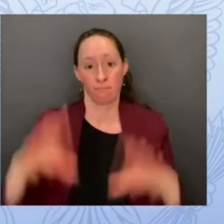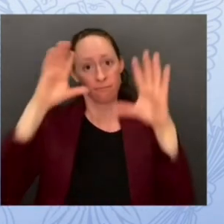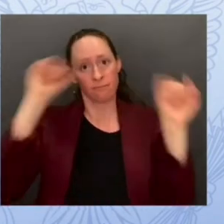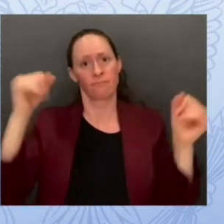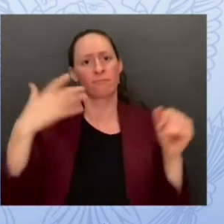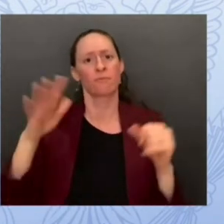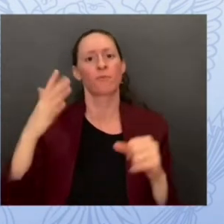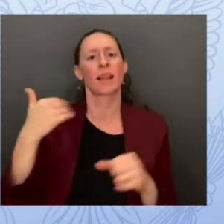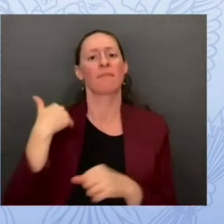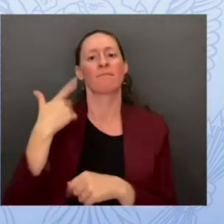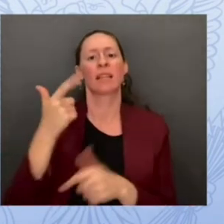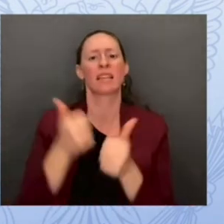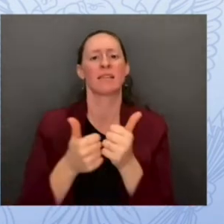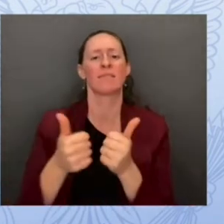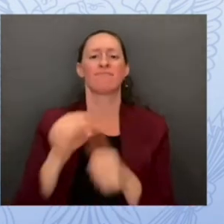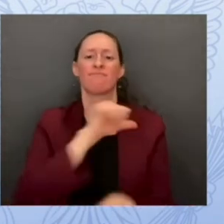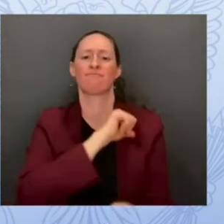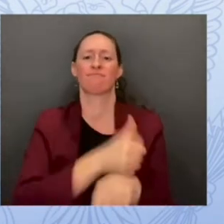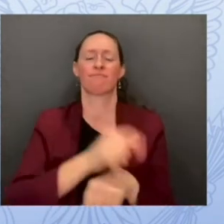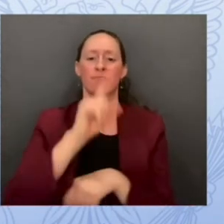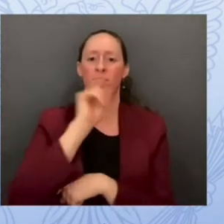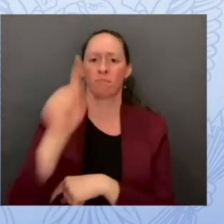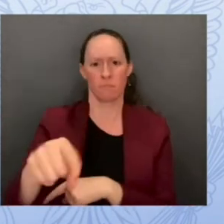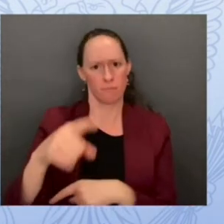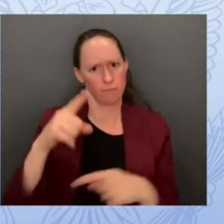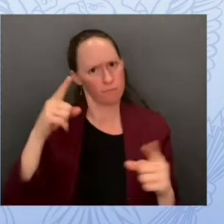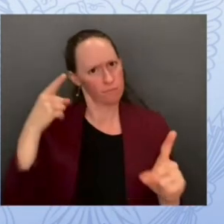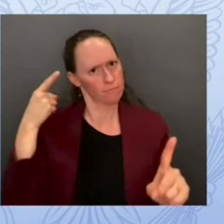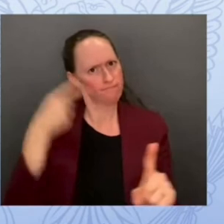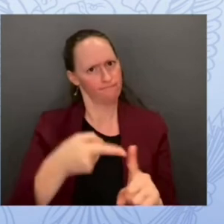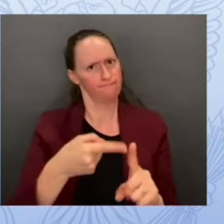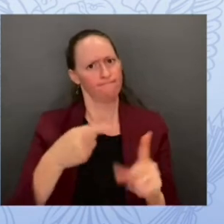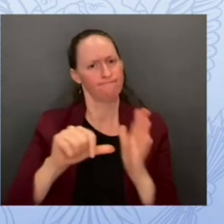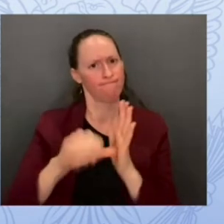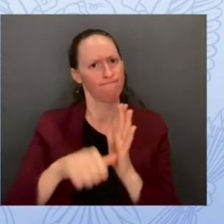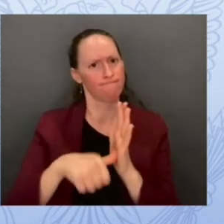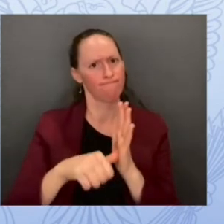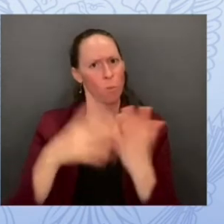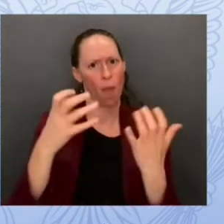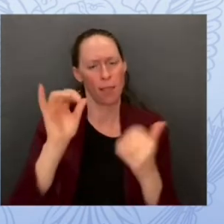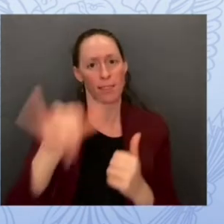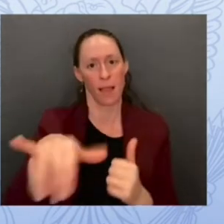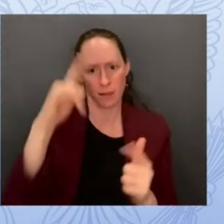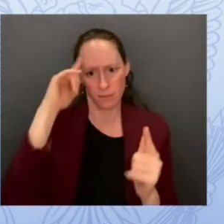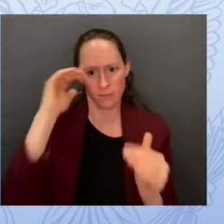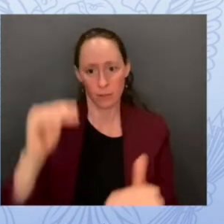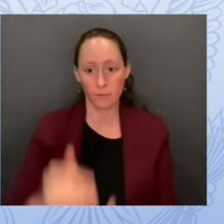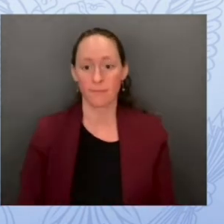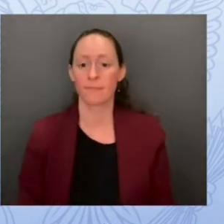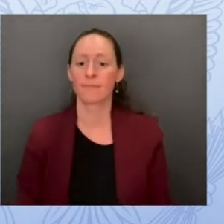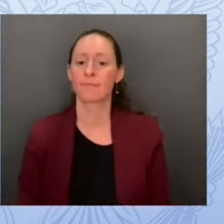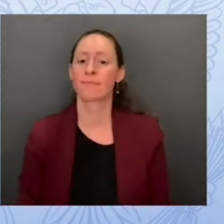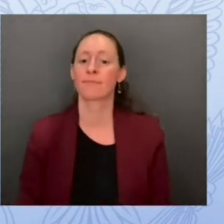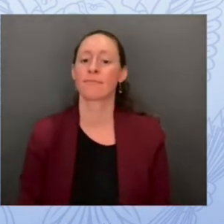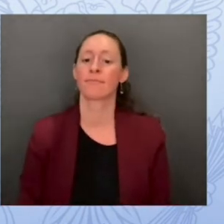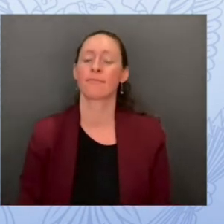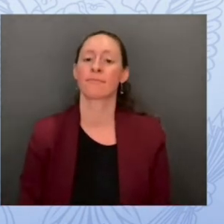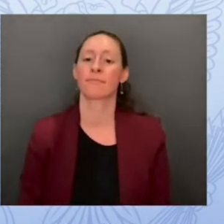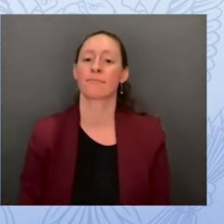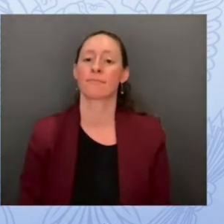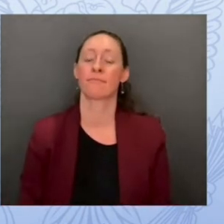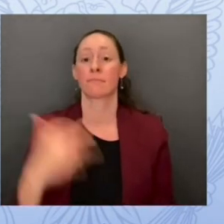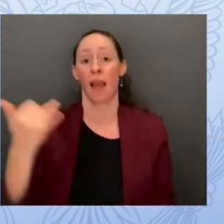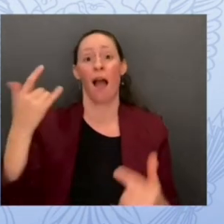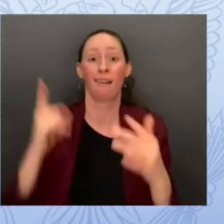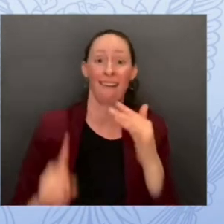made the point very much kim so that is the first and then the second i would say is added resources during an incident are something to lean on both